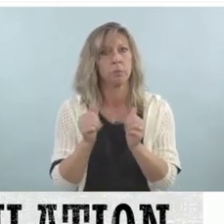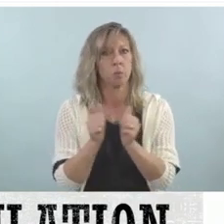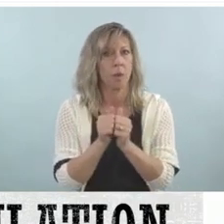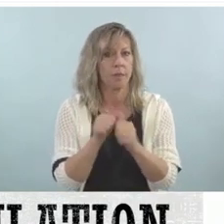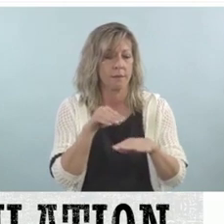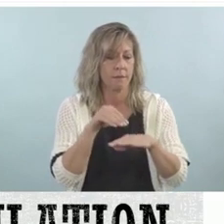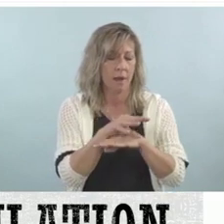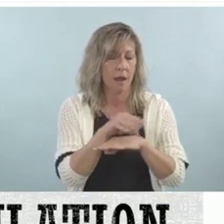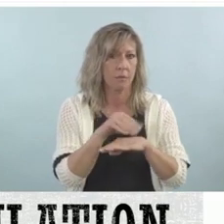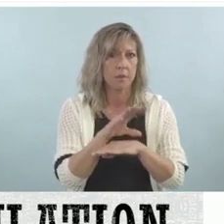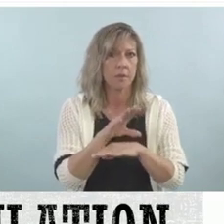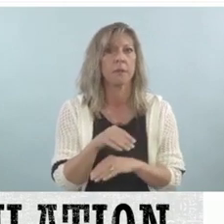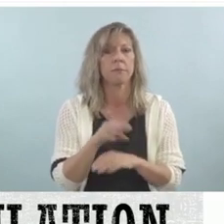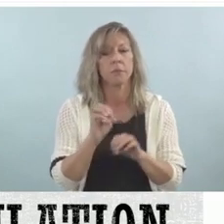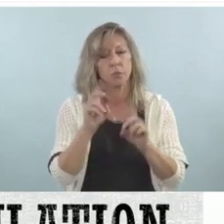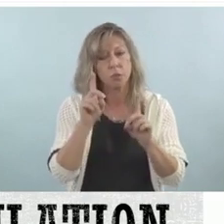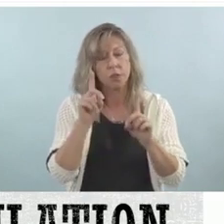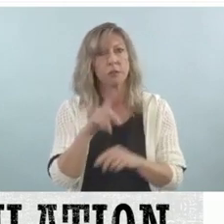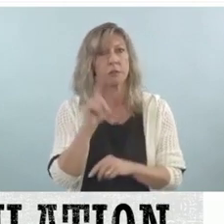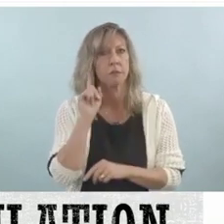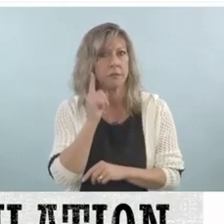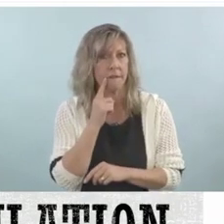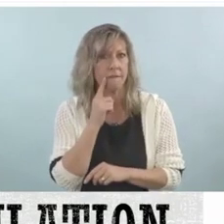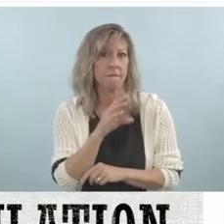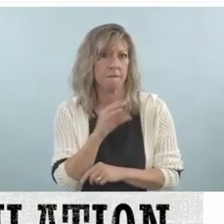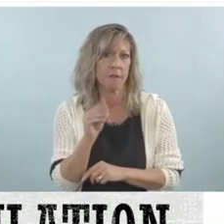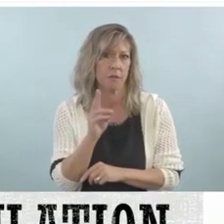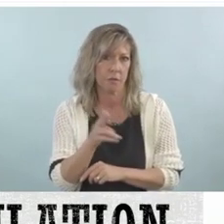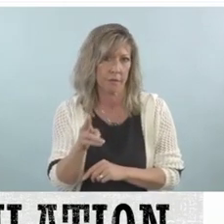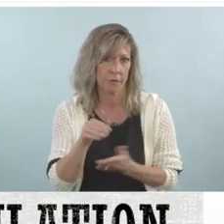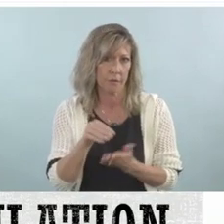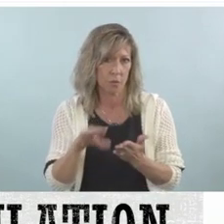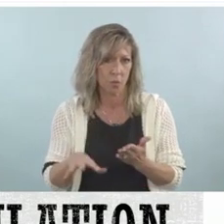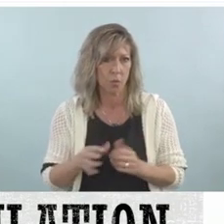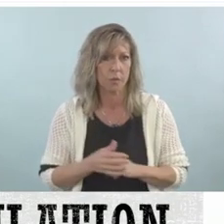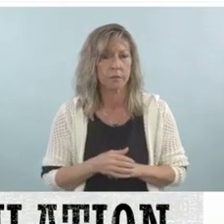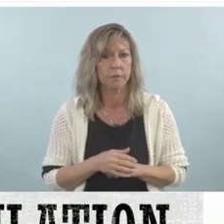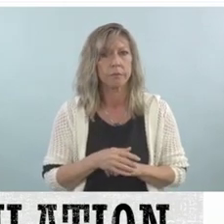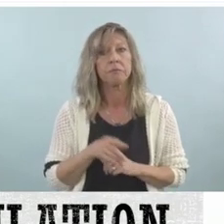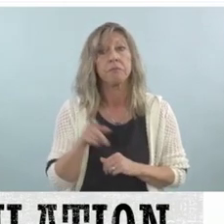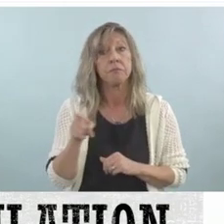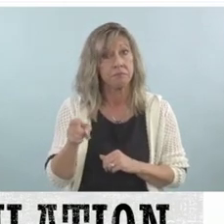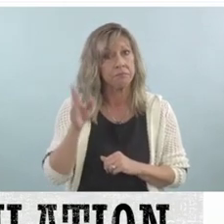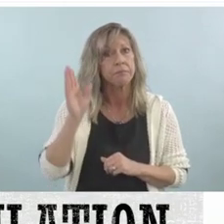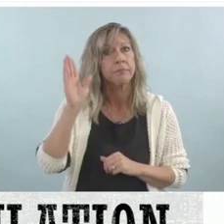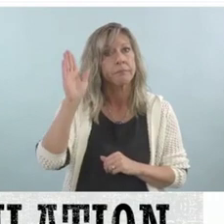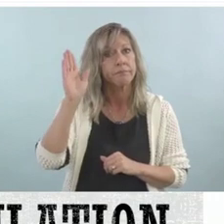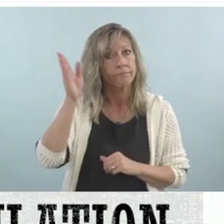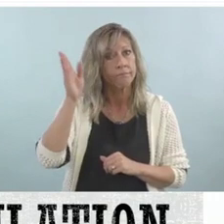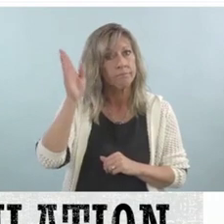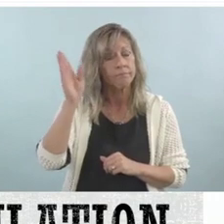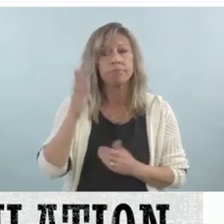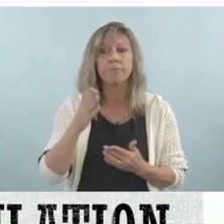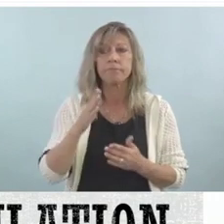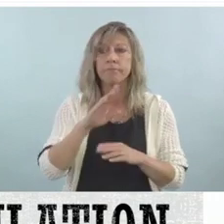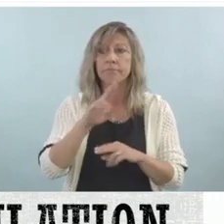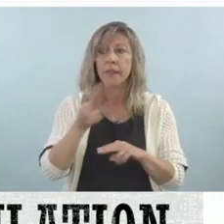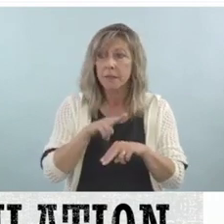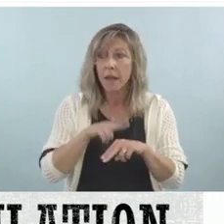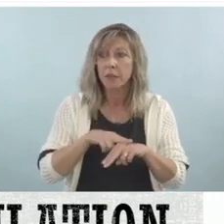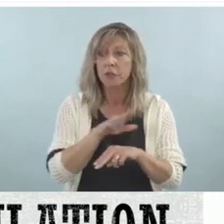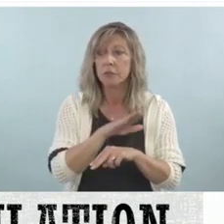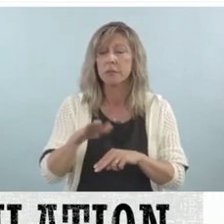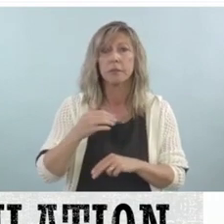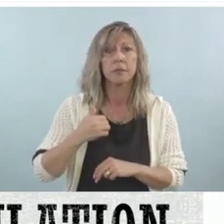Dr. Lomas has lectured nationally and internationally primarily on topics related to mental health in deaf